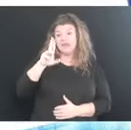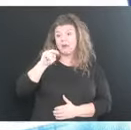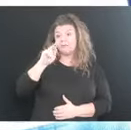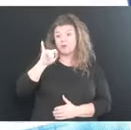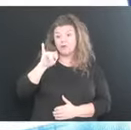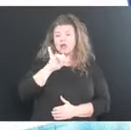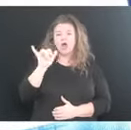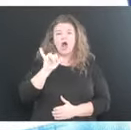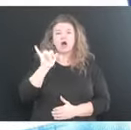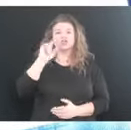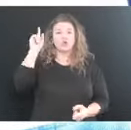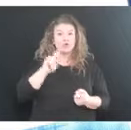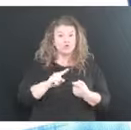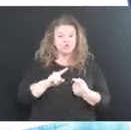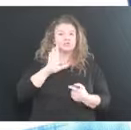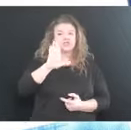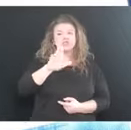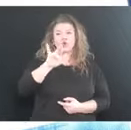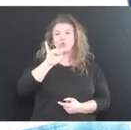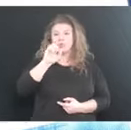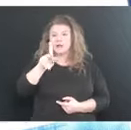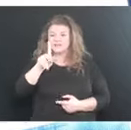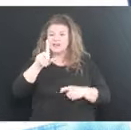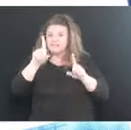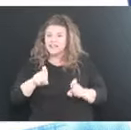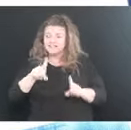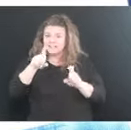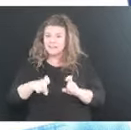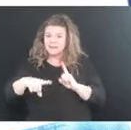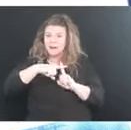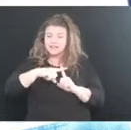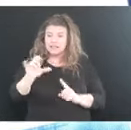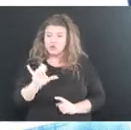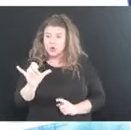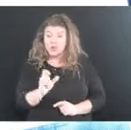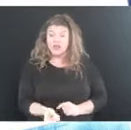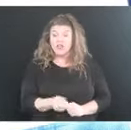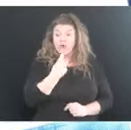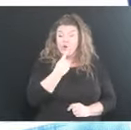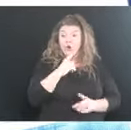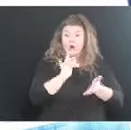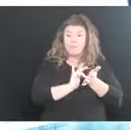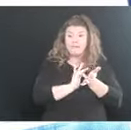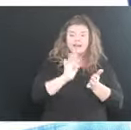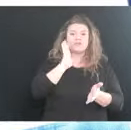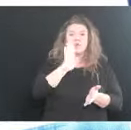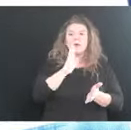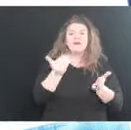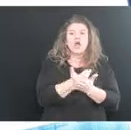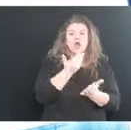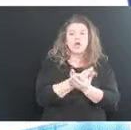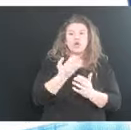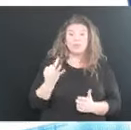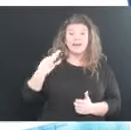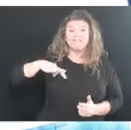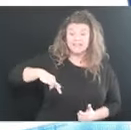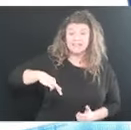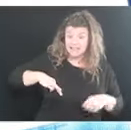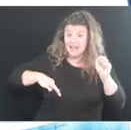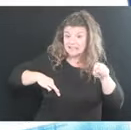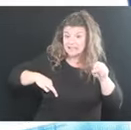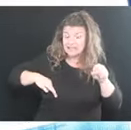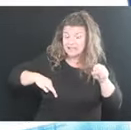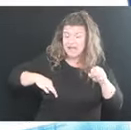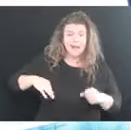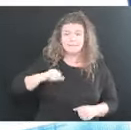reduce even your risk of testing positive. So the oral pills are going to be a new benefit for us, but they